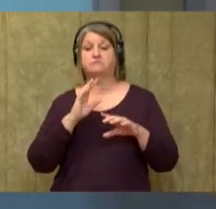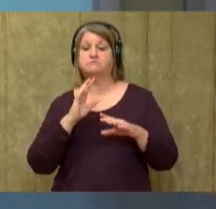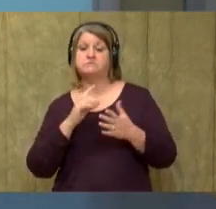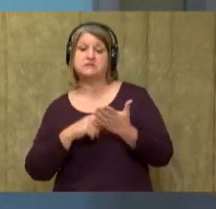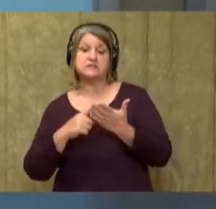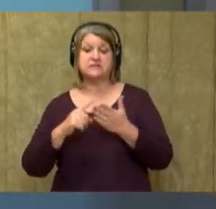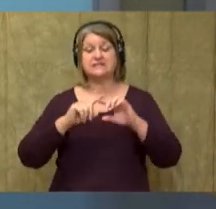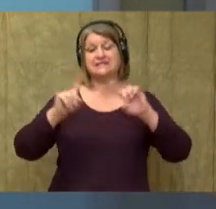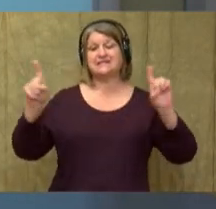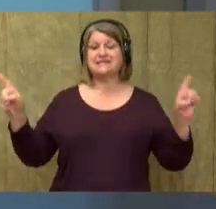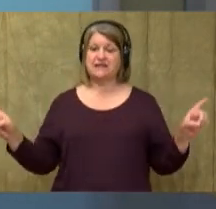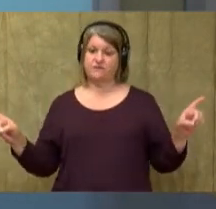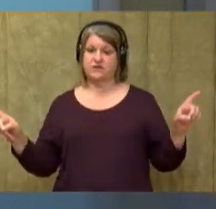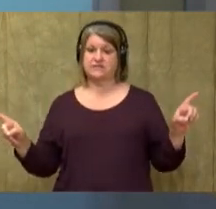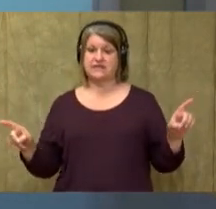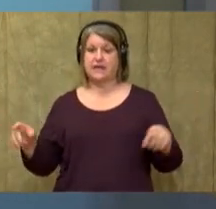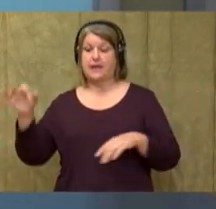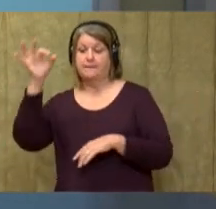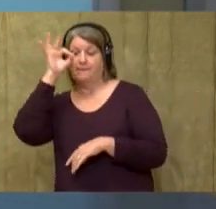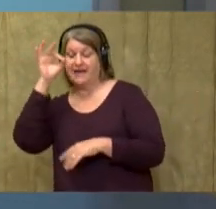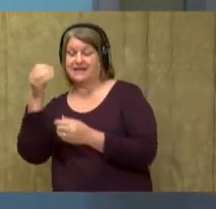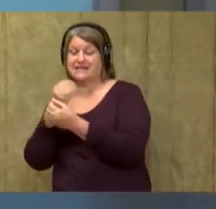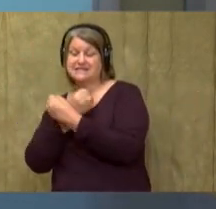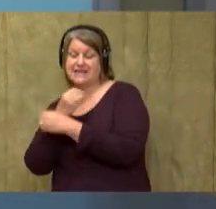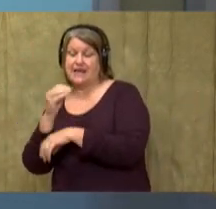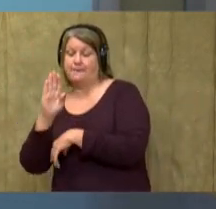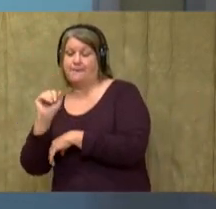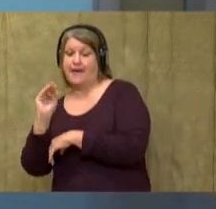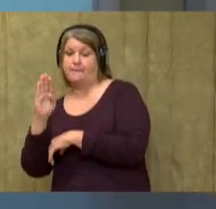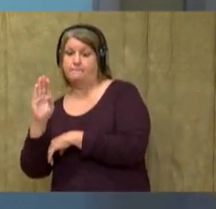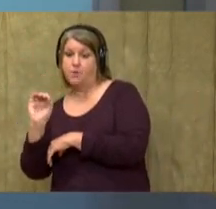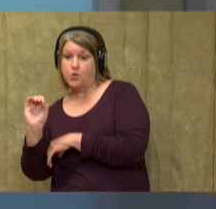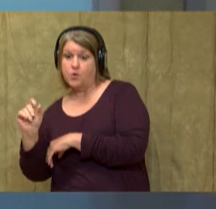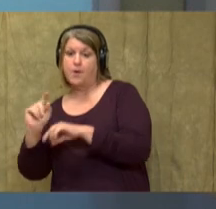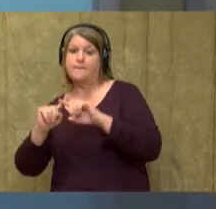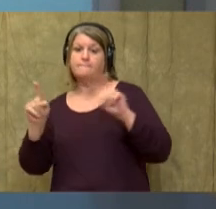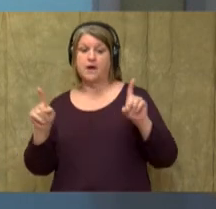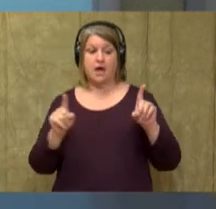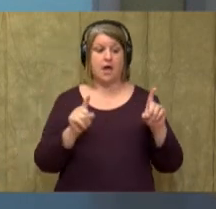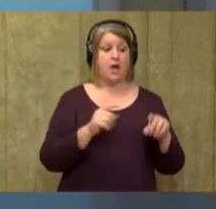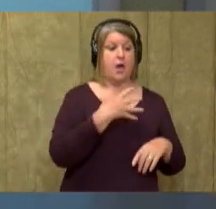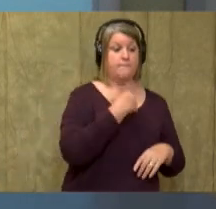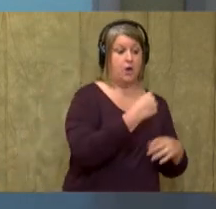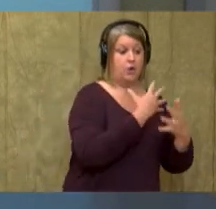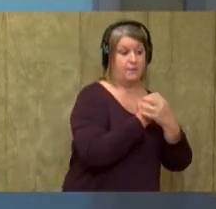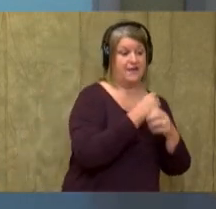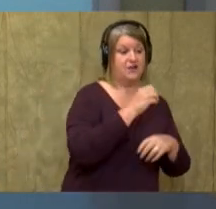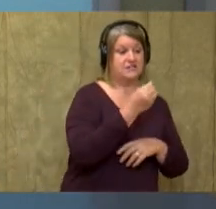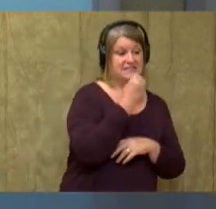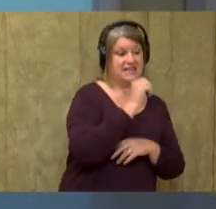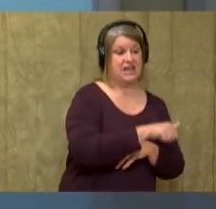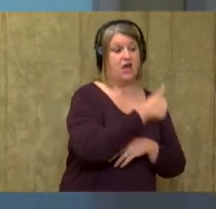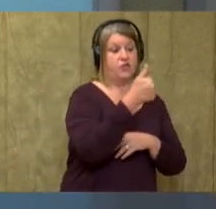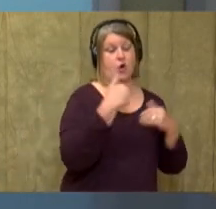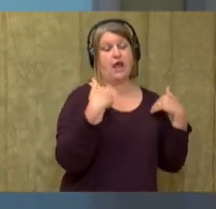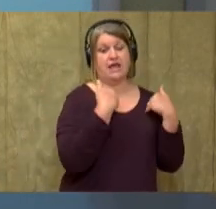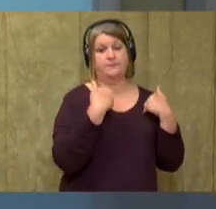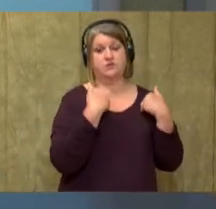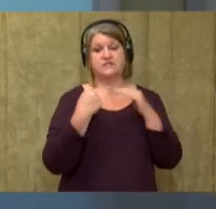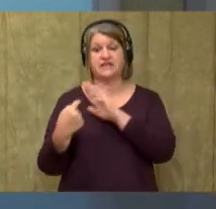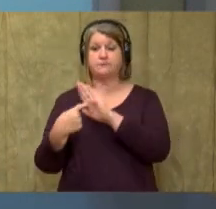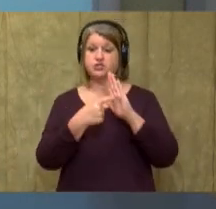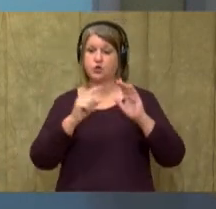Let's read it. Pandas eat bamboo but polar bears, they eat other animals. So, I'm showing a difference between them.